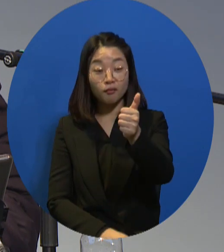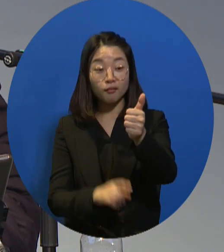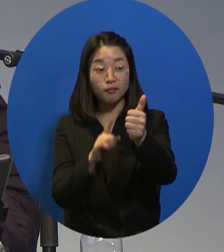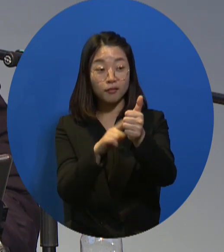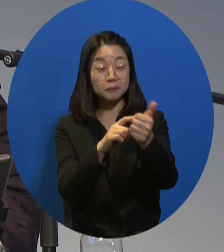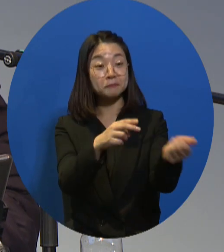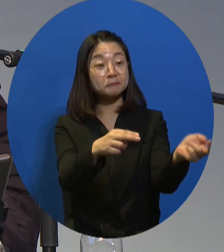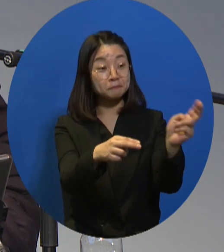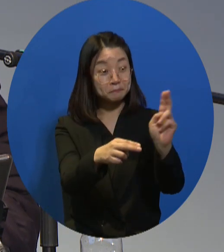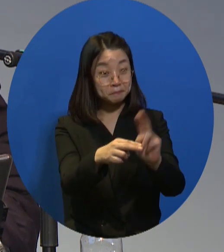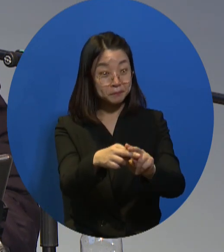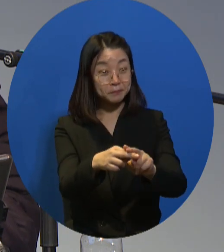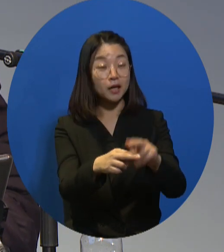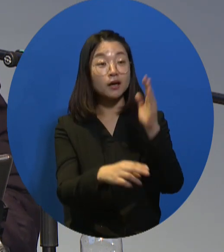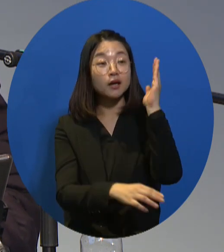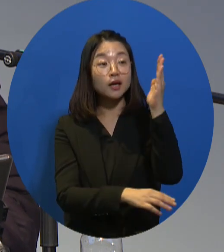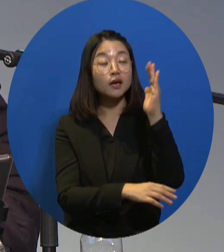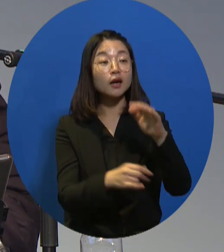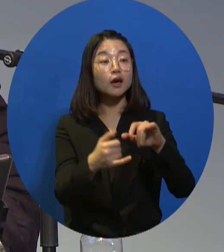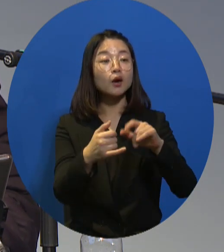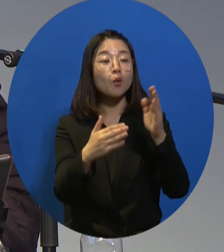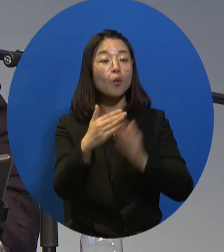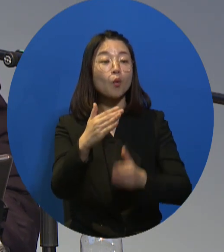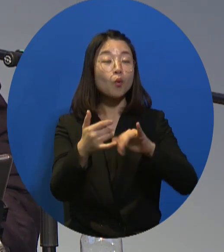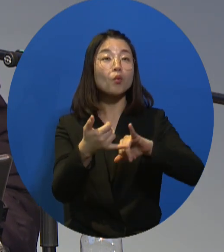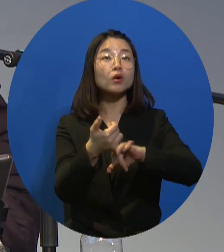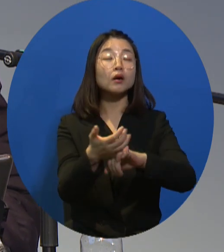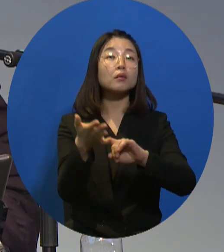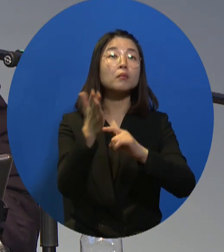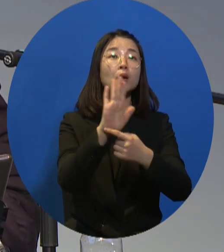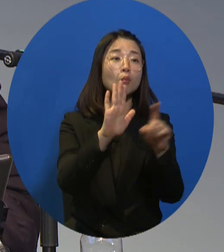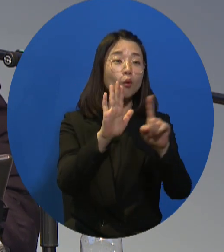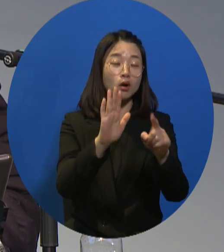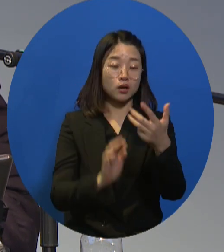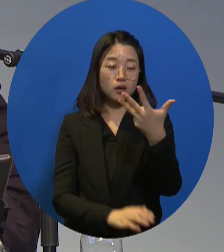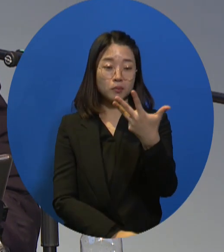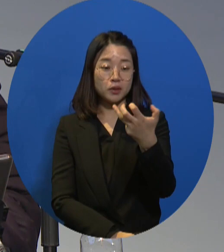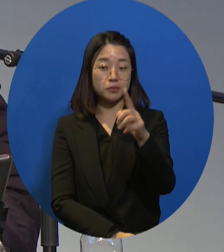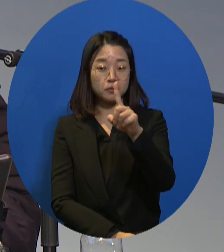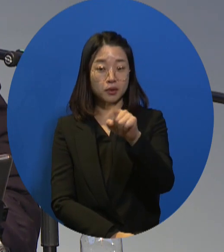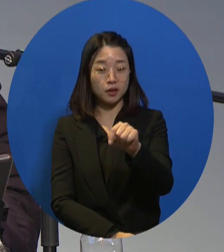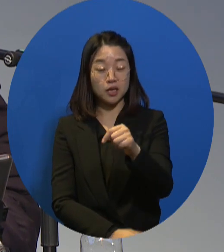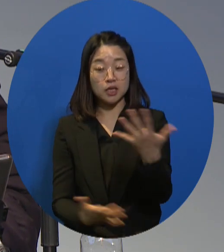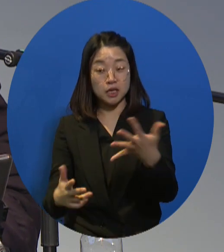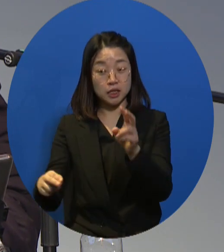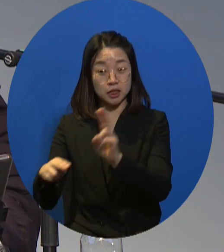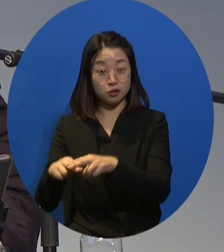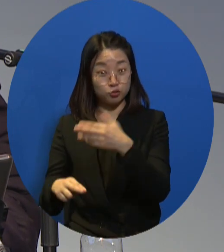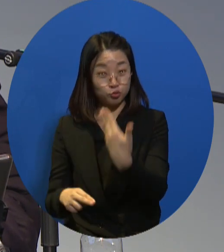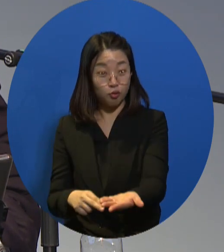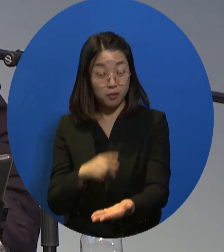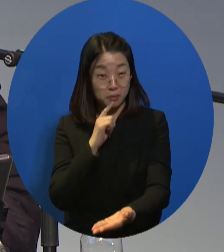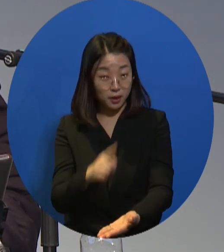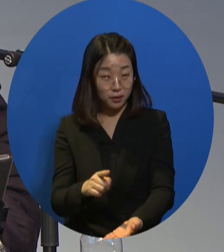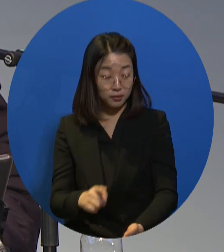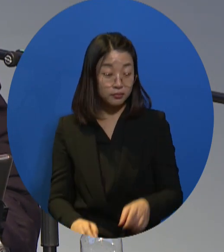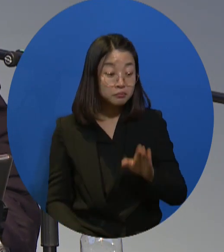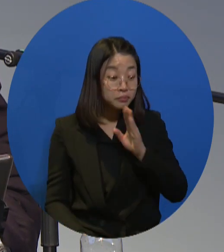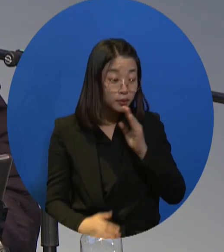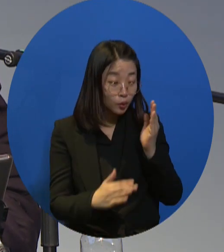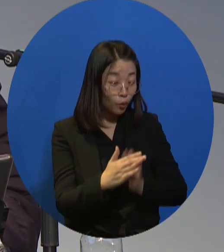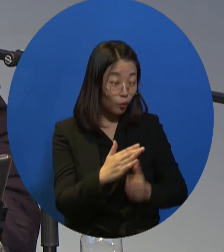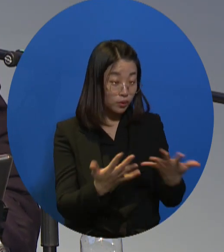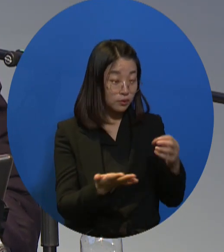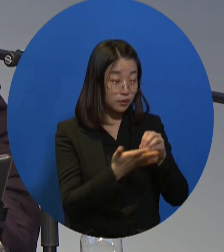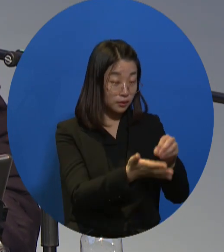The Moon government announced that they would create more than 800,000 jobs in the public sphere. I wonder if